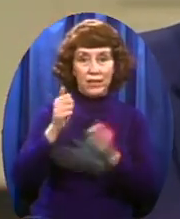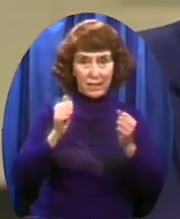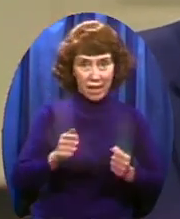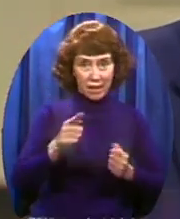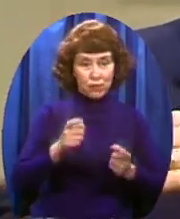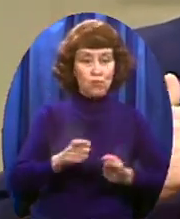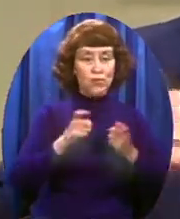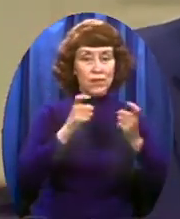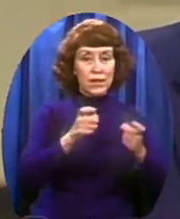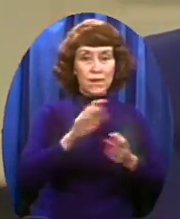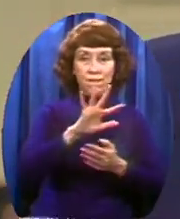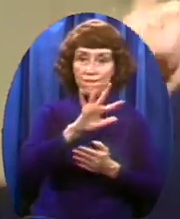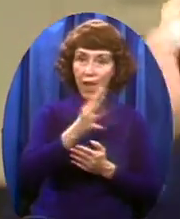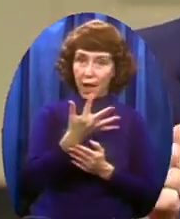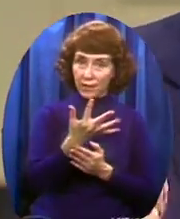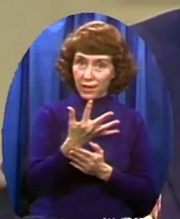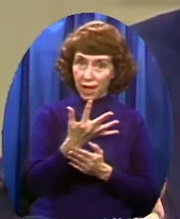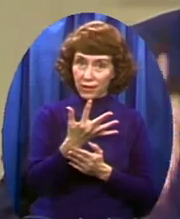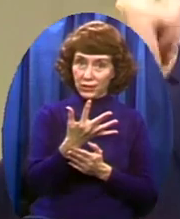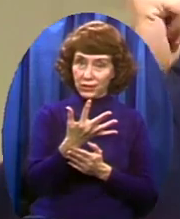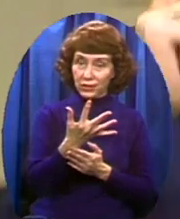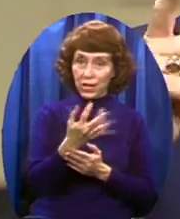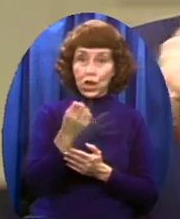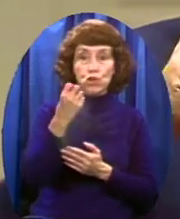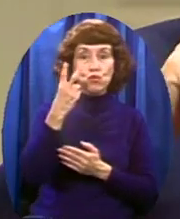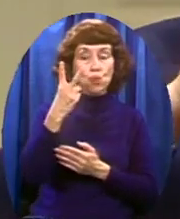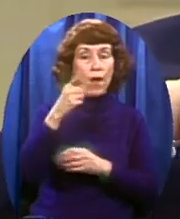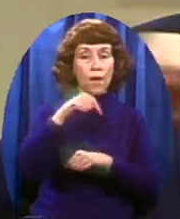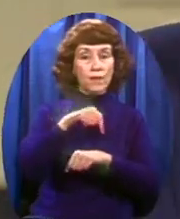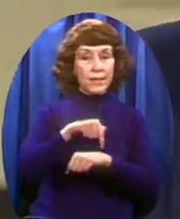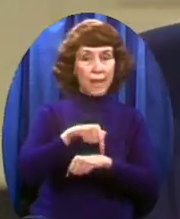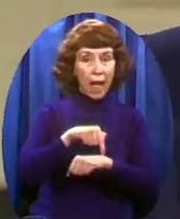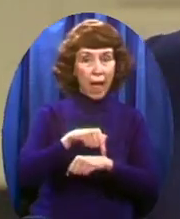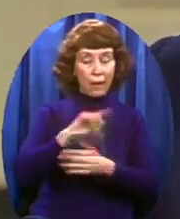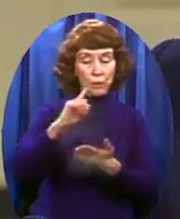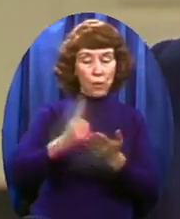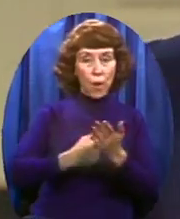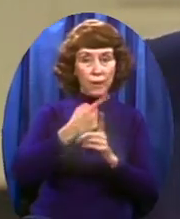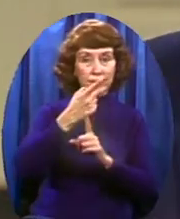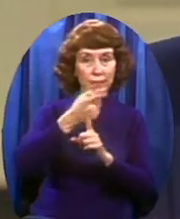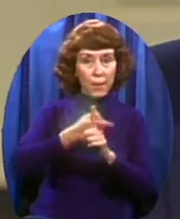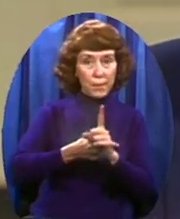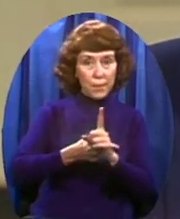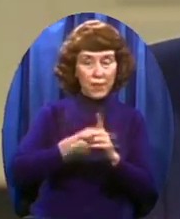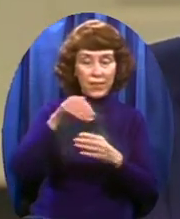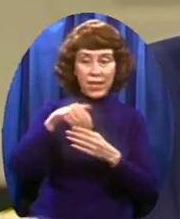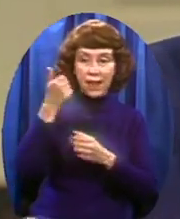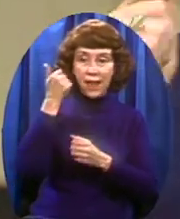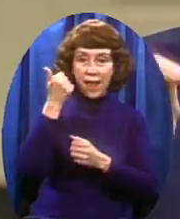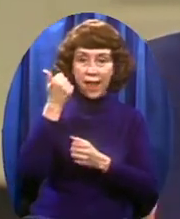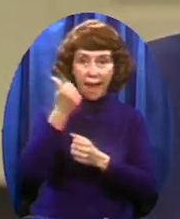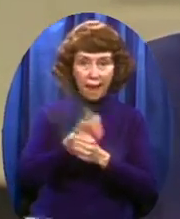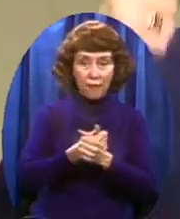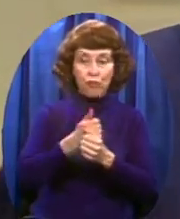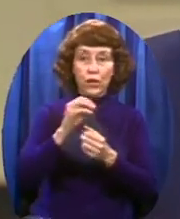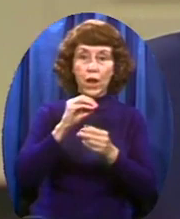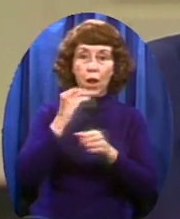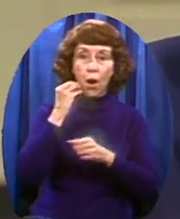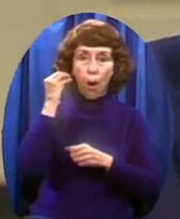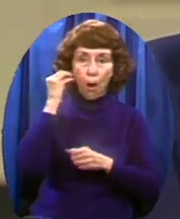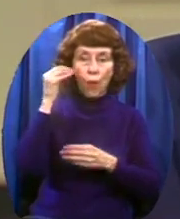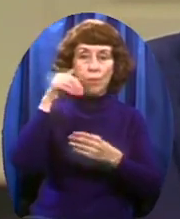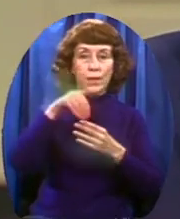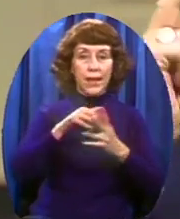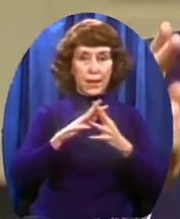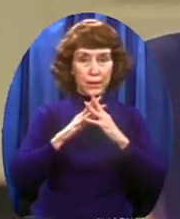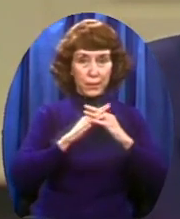time television across America, twelve times, once a month In every home in America, potentially Then send ten dollars, it becomes